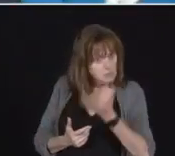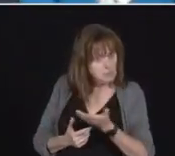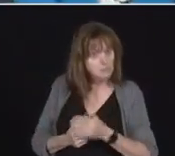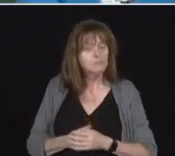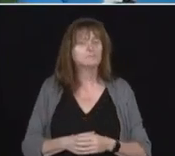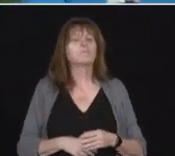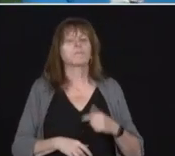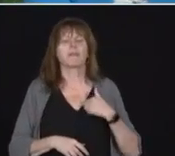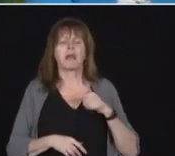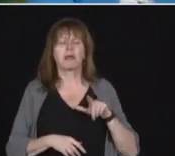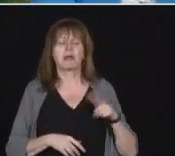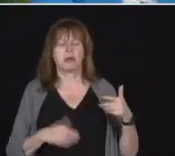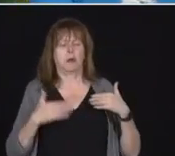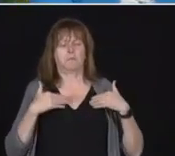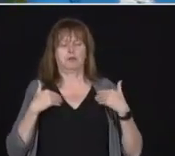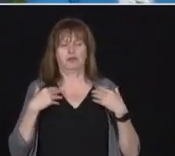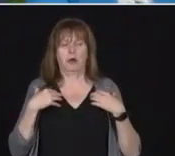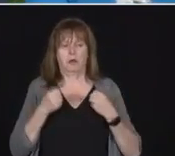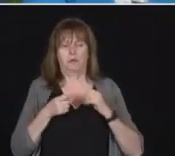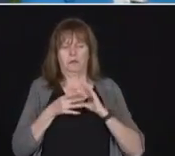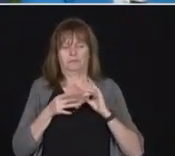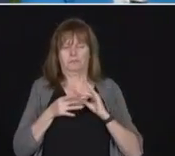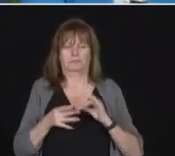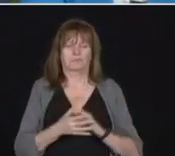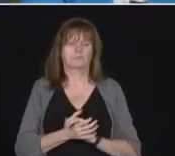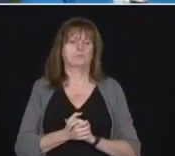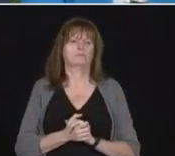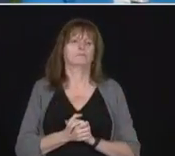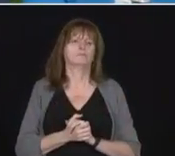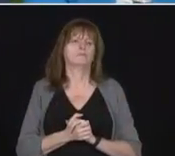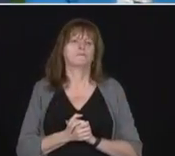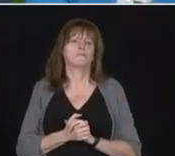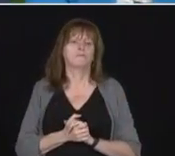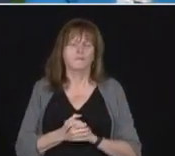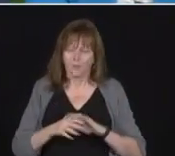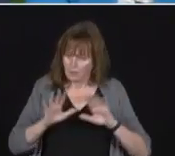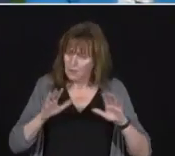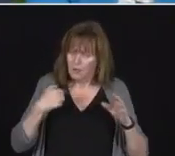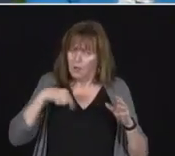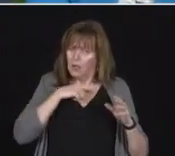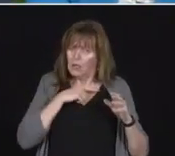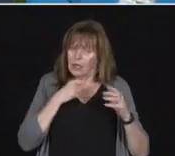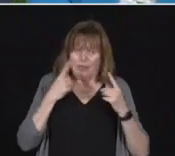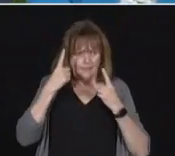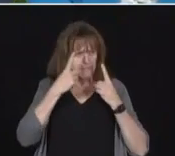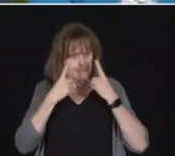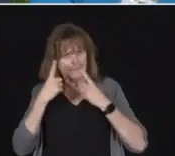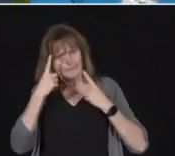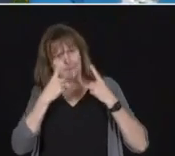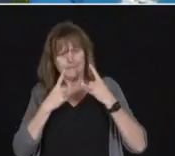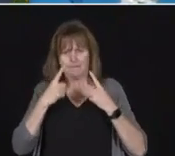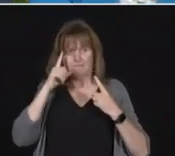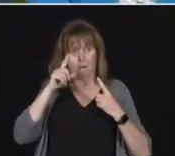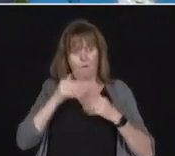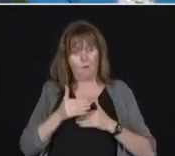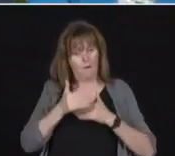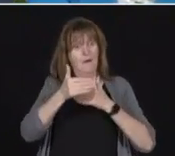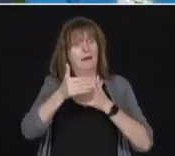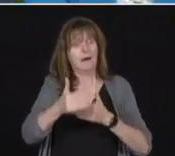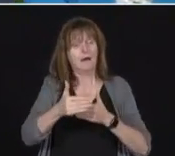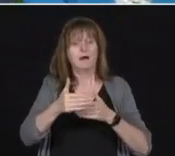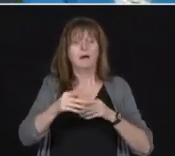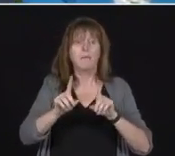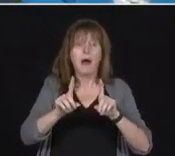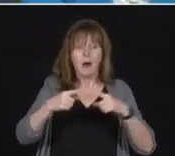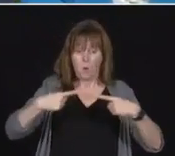Thank you for the question. That is something that we are certainly considering of course as we move into the next stage and consider when it is going to be appropriate to